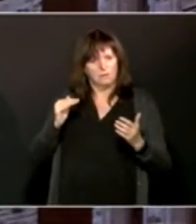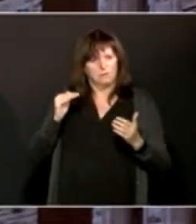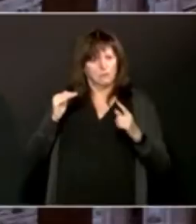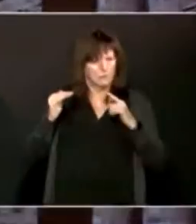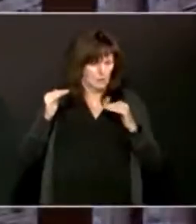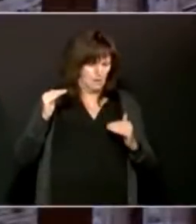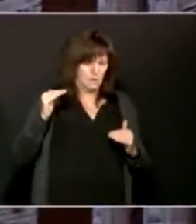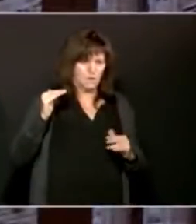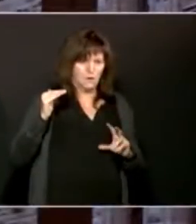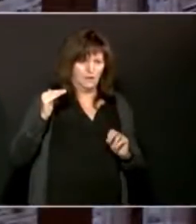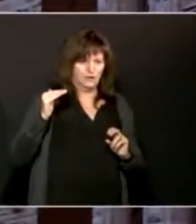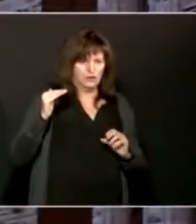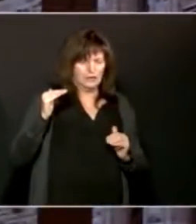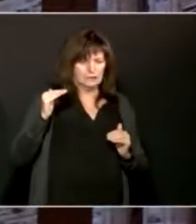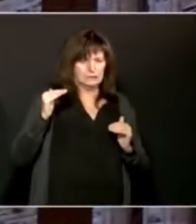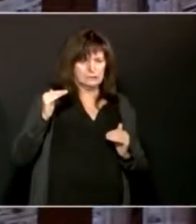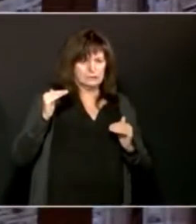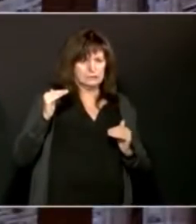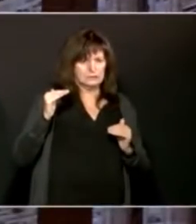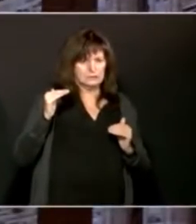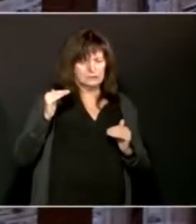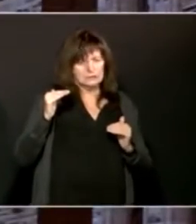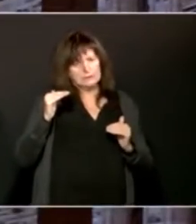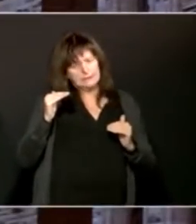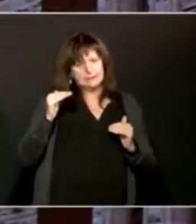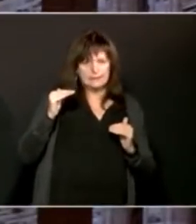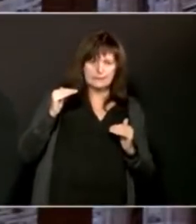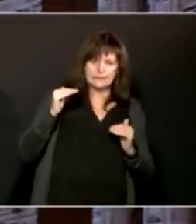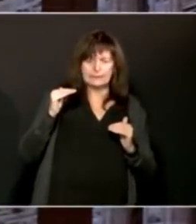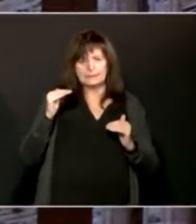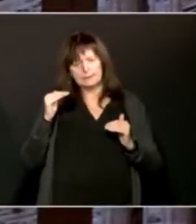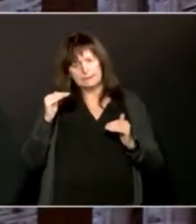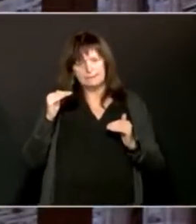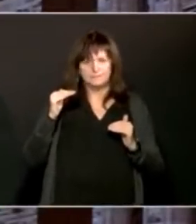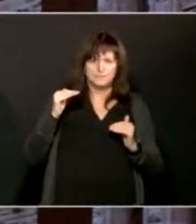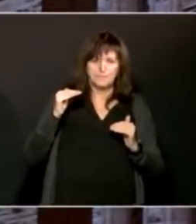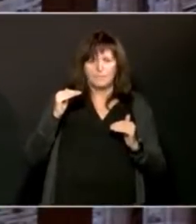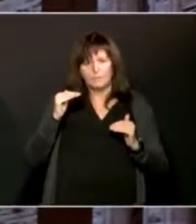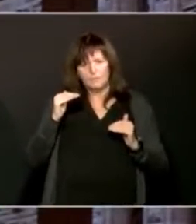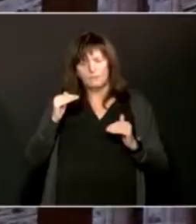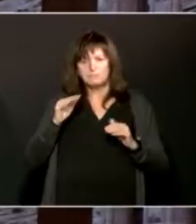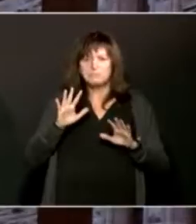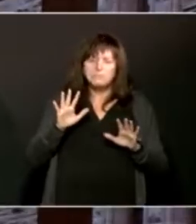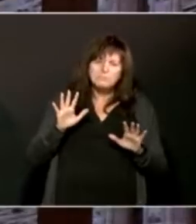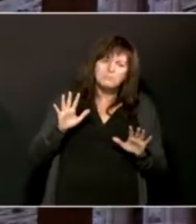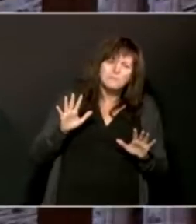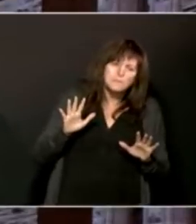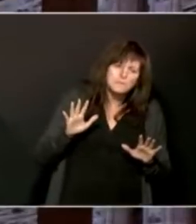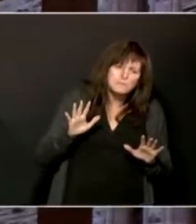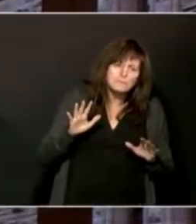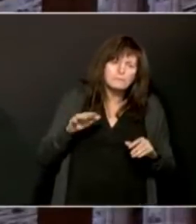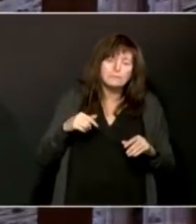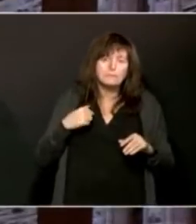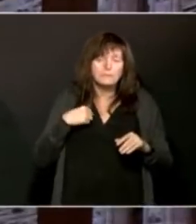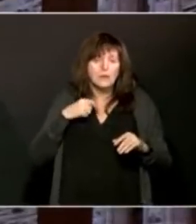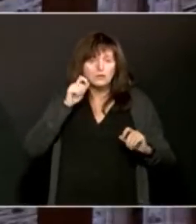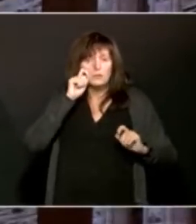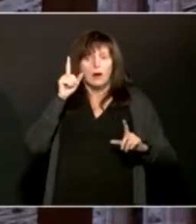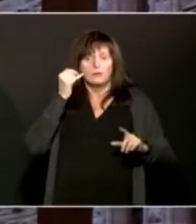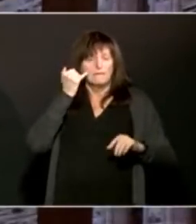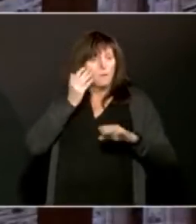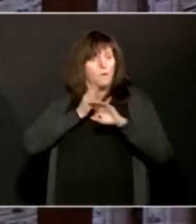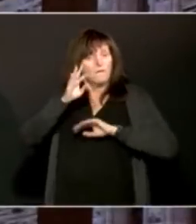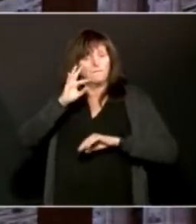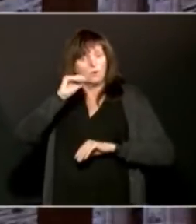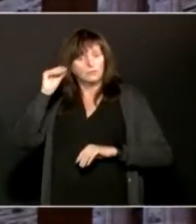30s. So at the moment, I would not be surprised if we moved over 40% because as the variants of concern